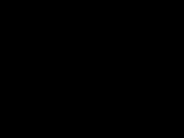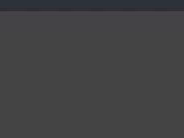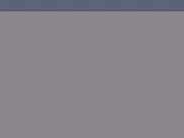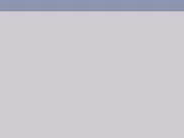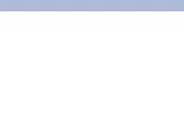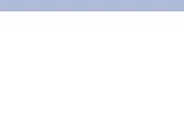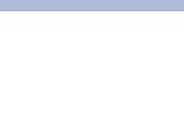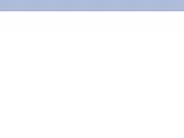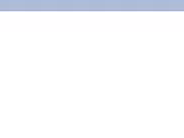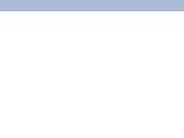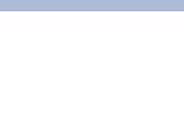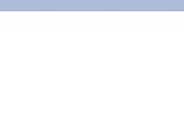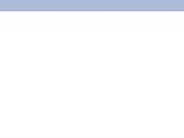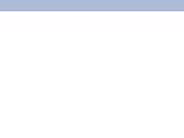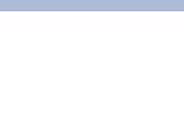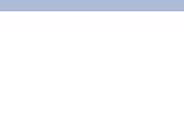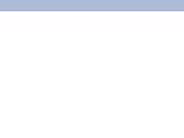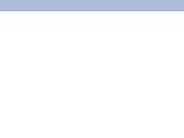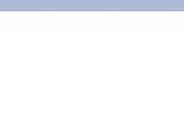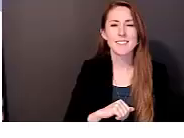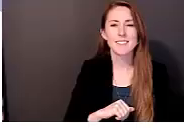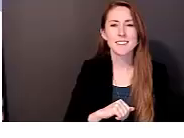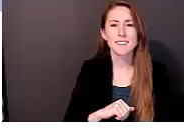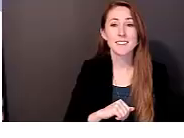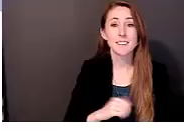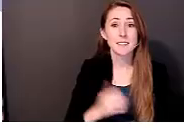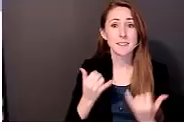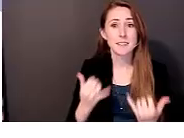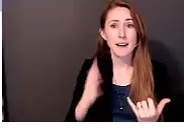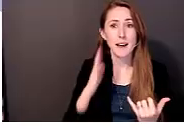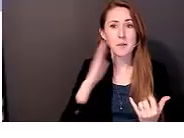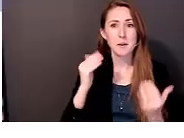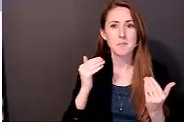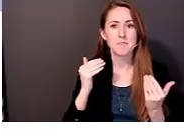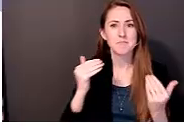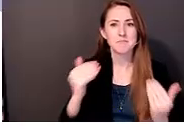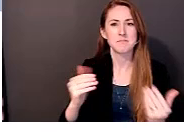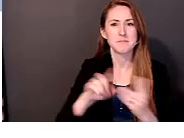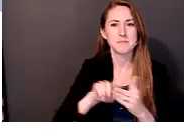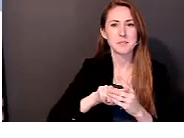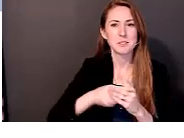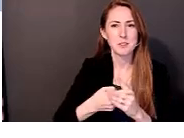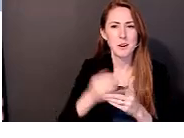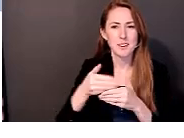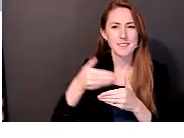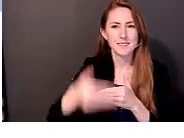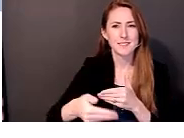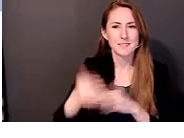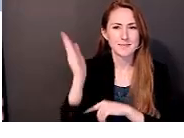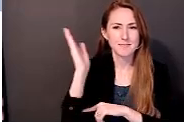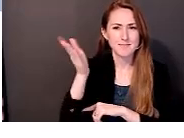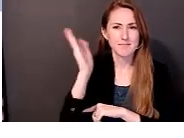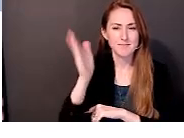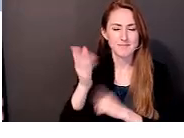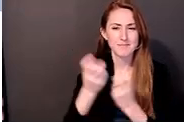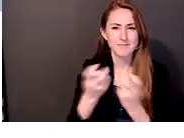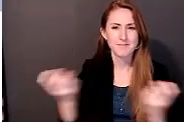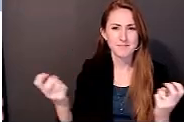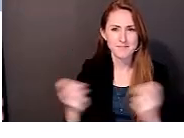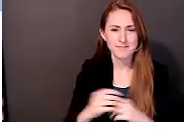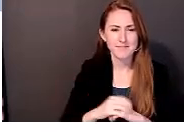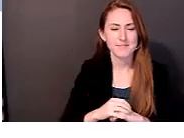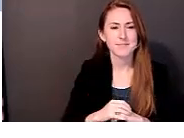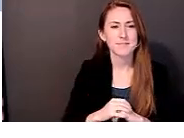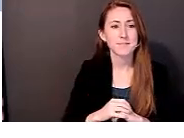So, for our panel, we have the Rural Community Living Development, and